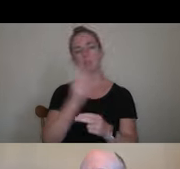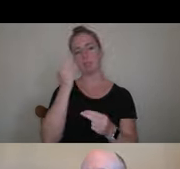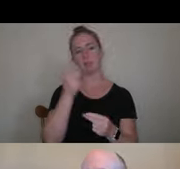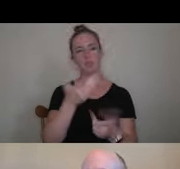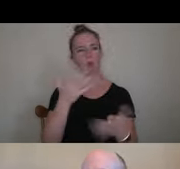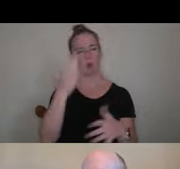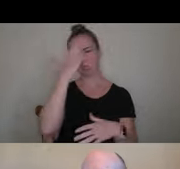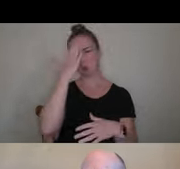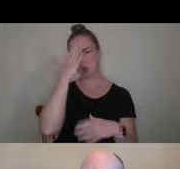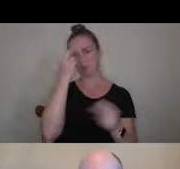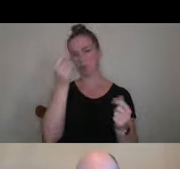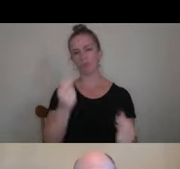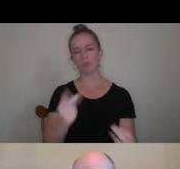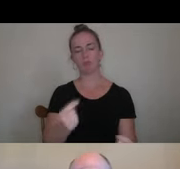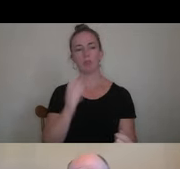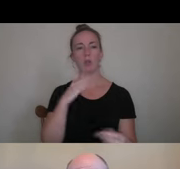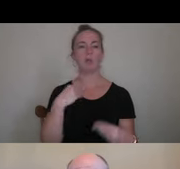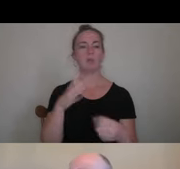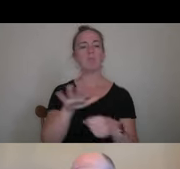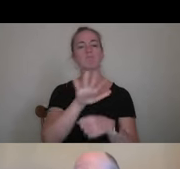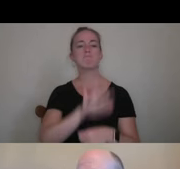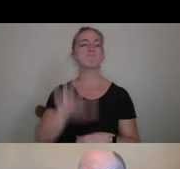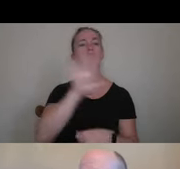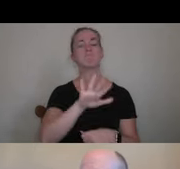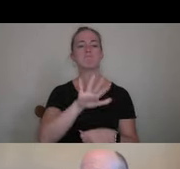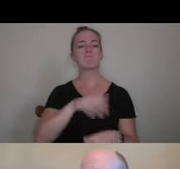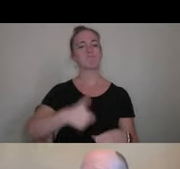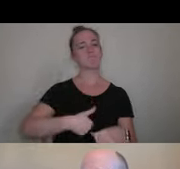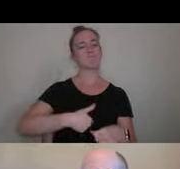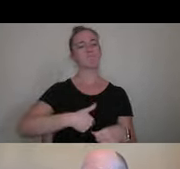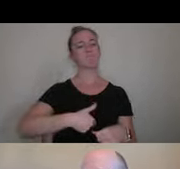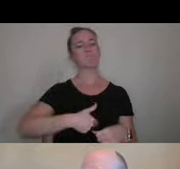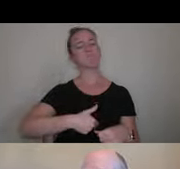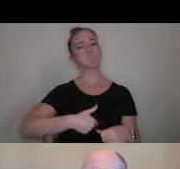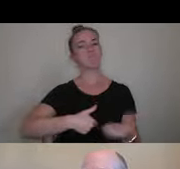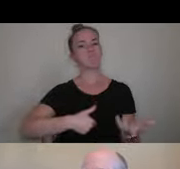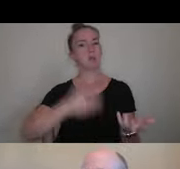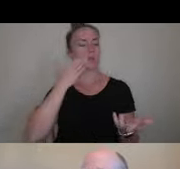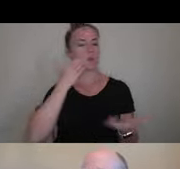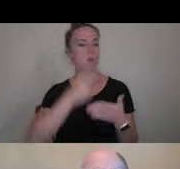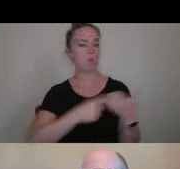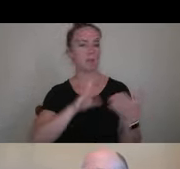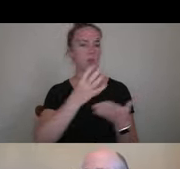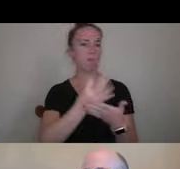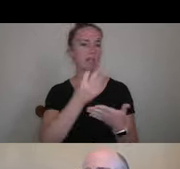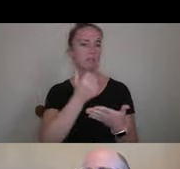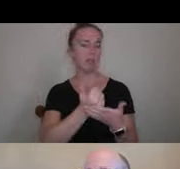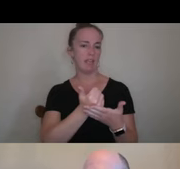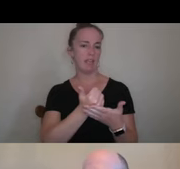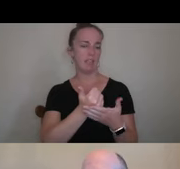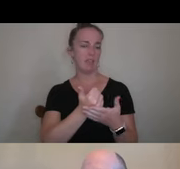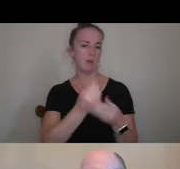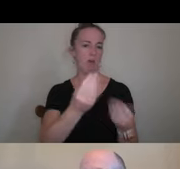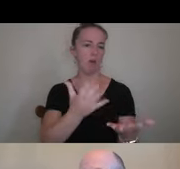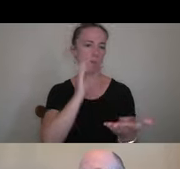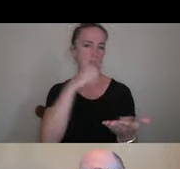head. Uh, and it'll give you a kind of a ballpark sense of, of what a financial aid package will look like the